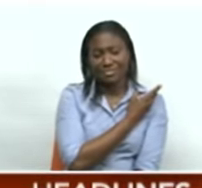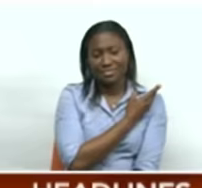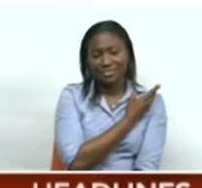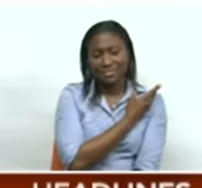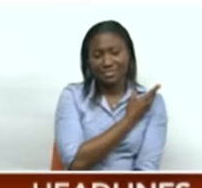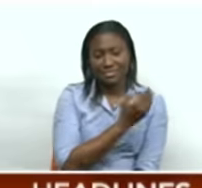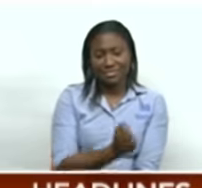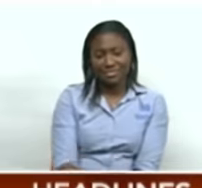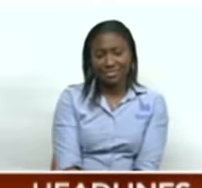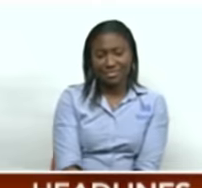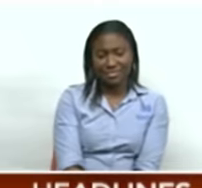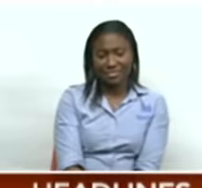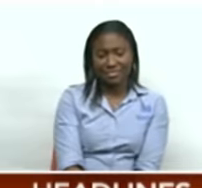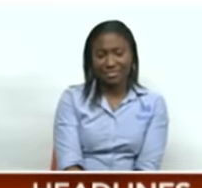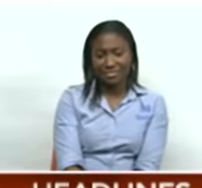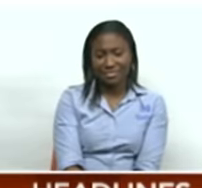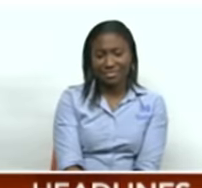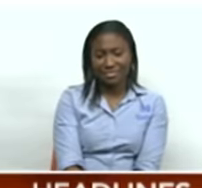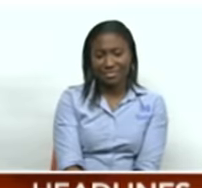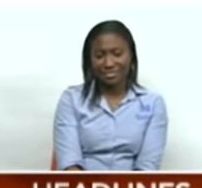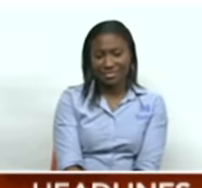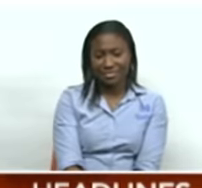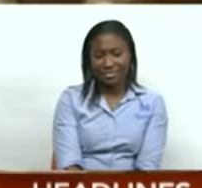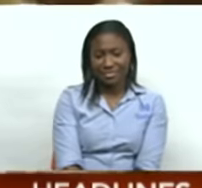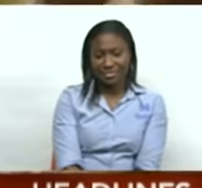Chattuck Food Products, and The Little Store.